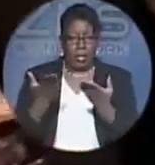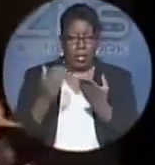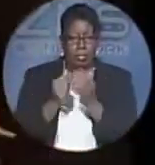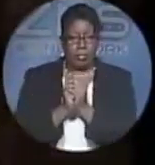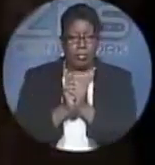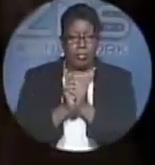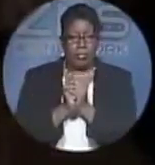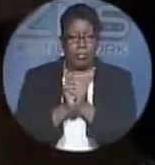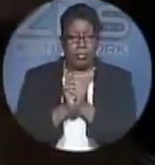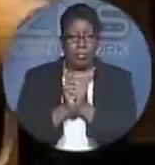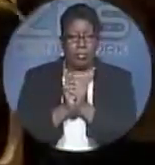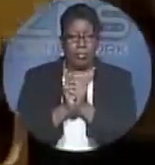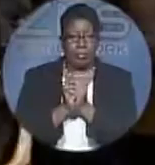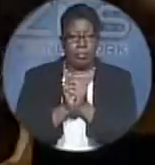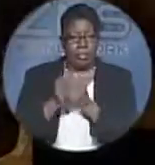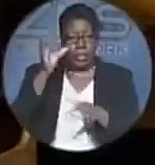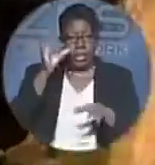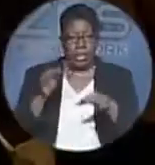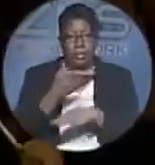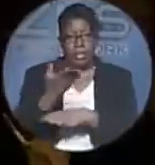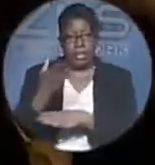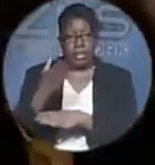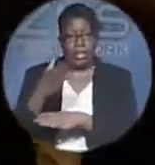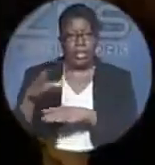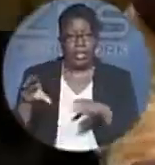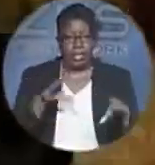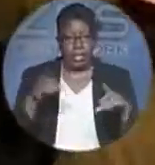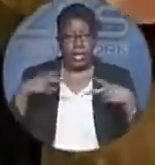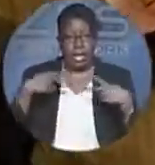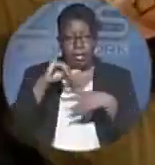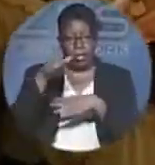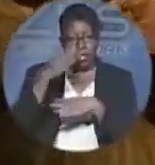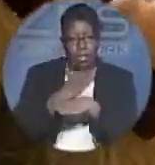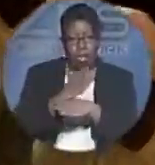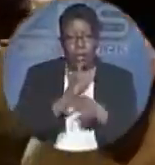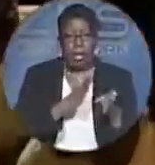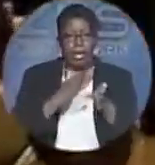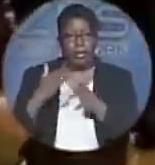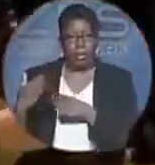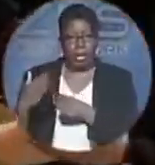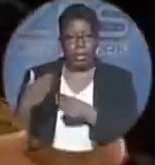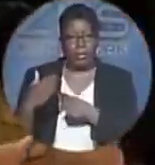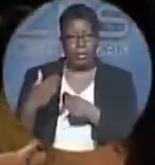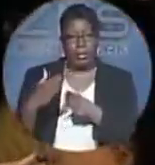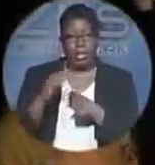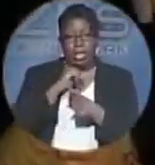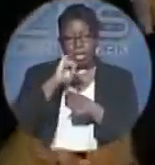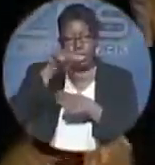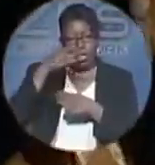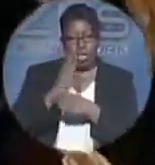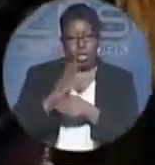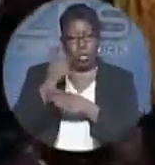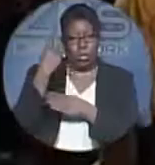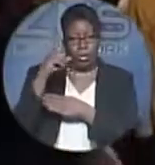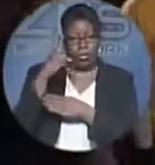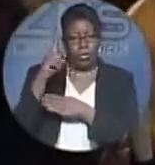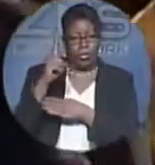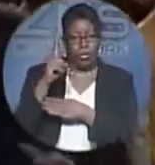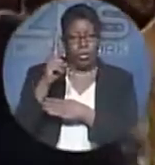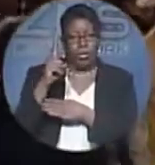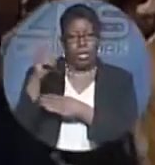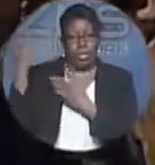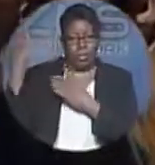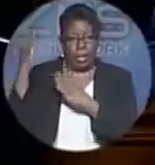Well, if they did, if they did have a jobs plan, it wasn't a jobs plan for Bahamians.